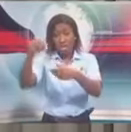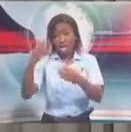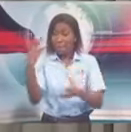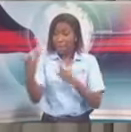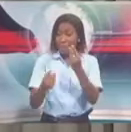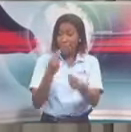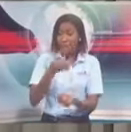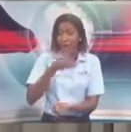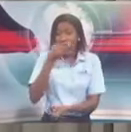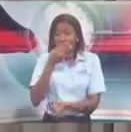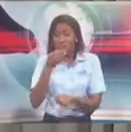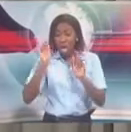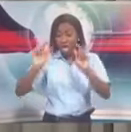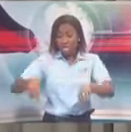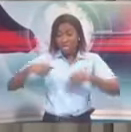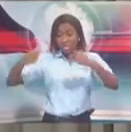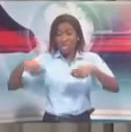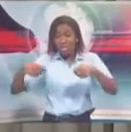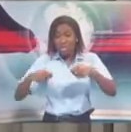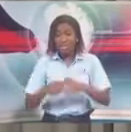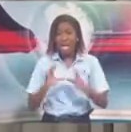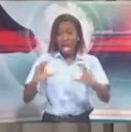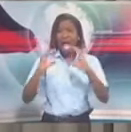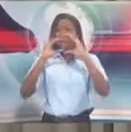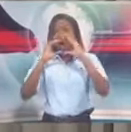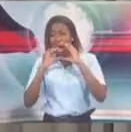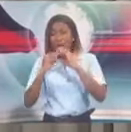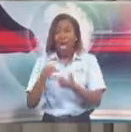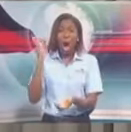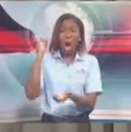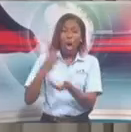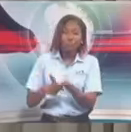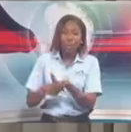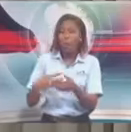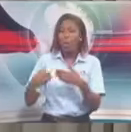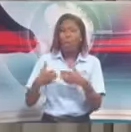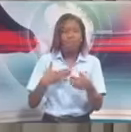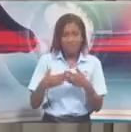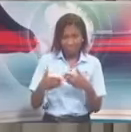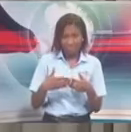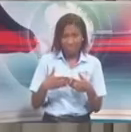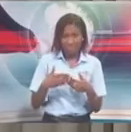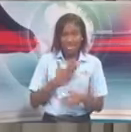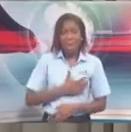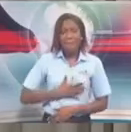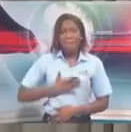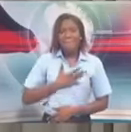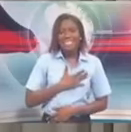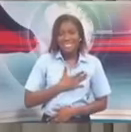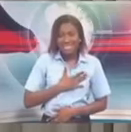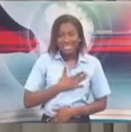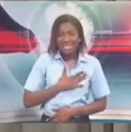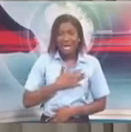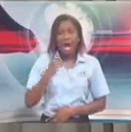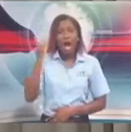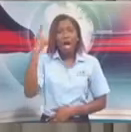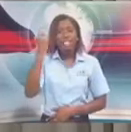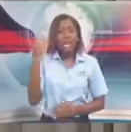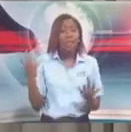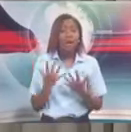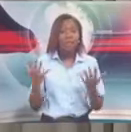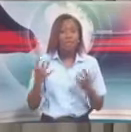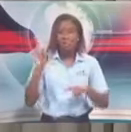item, be it gyro, hamburgers, hot dogs, whatever it may be, please understand that you're not allowed to